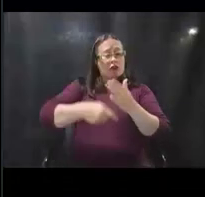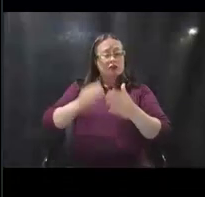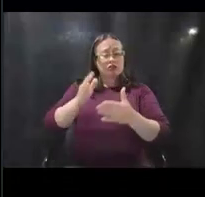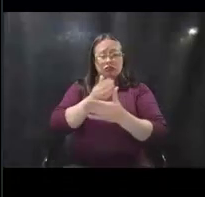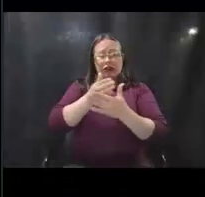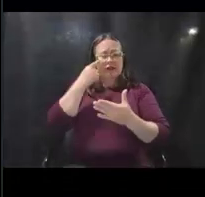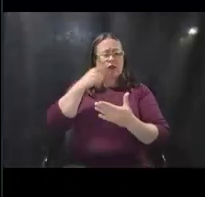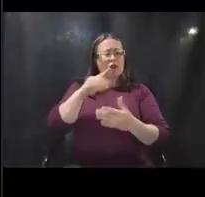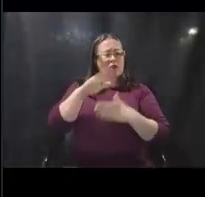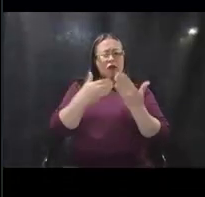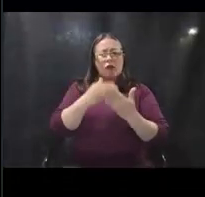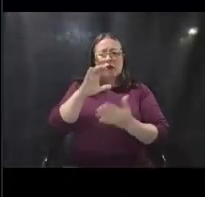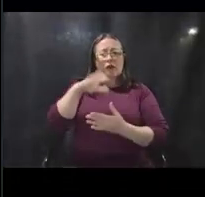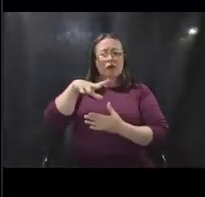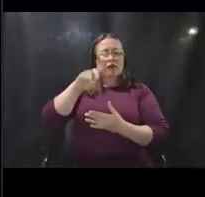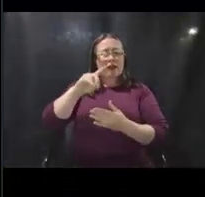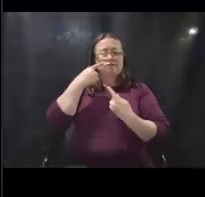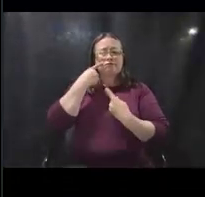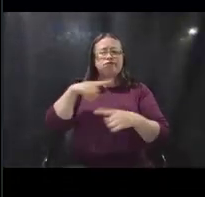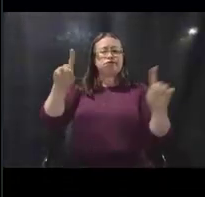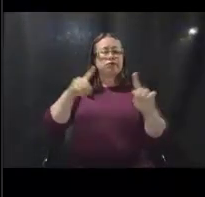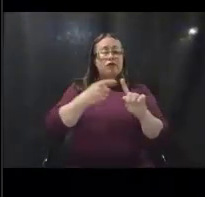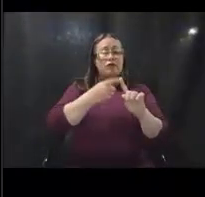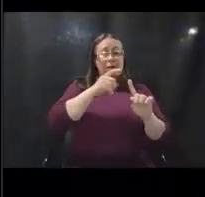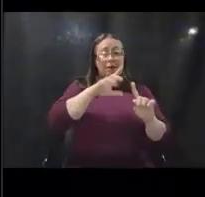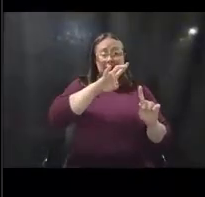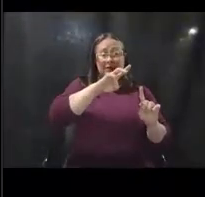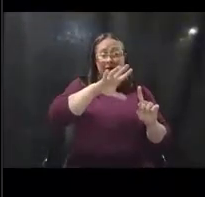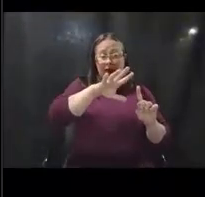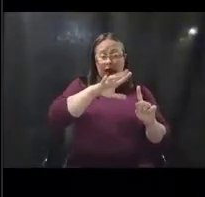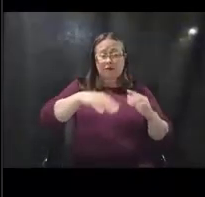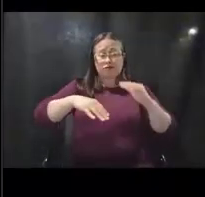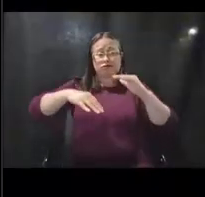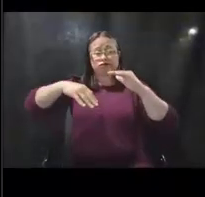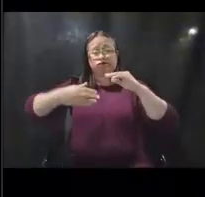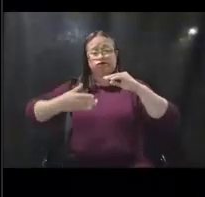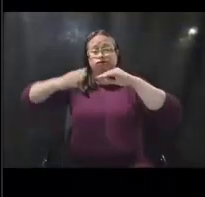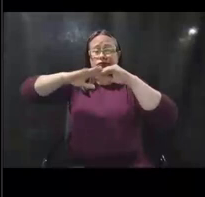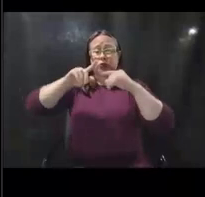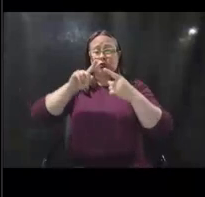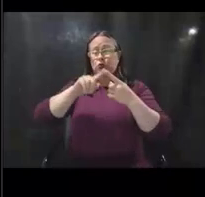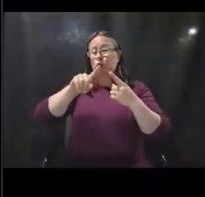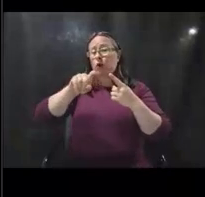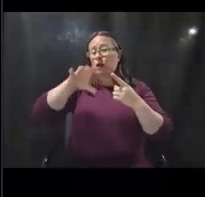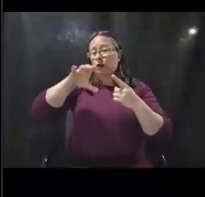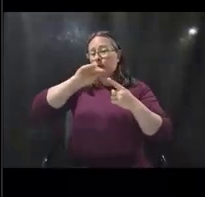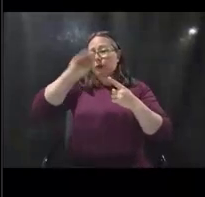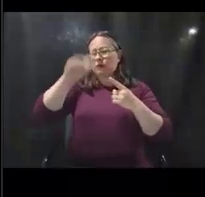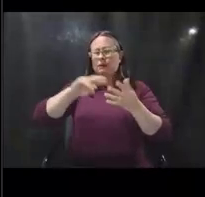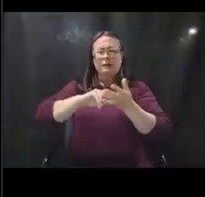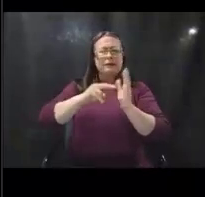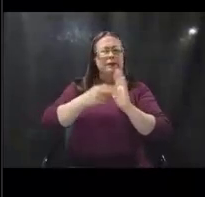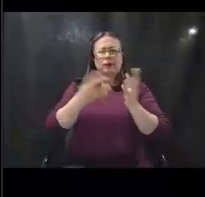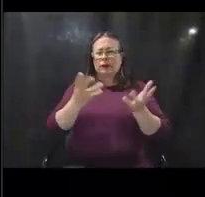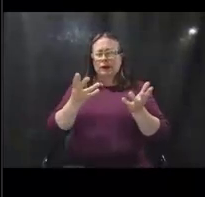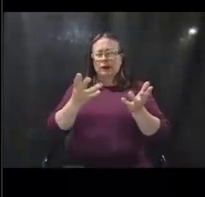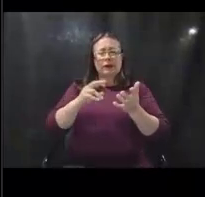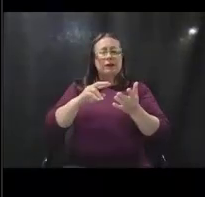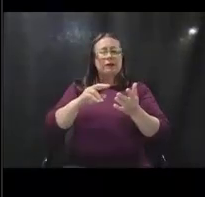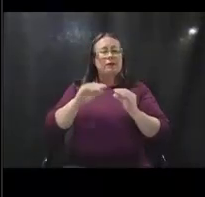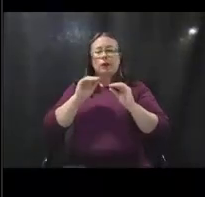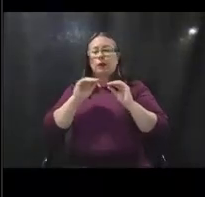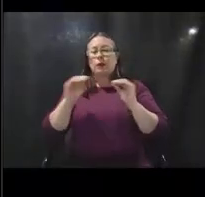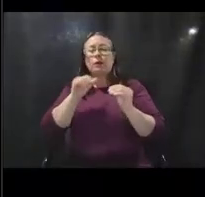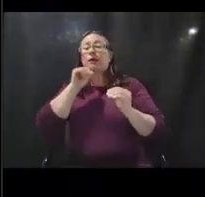declarations has been increased from 75 percent to 100 percent federal cost share. That means there is no non-federal